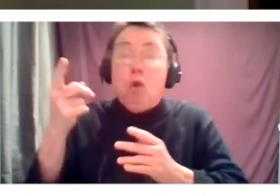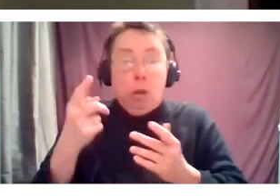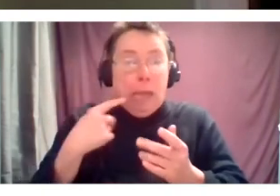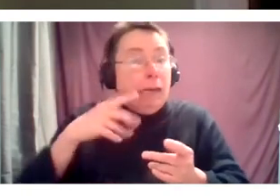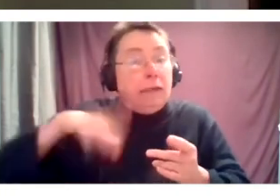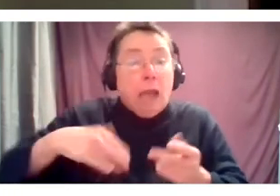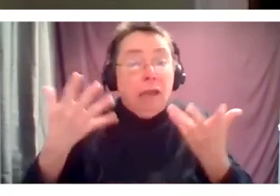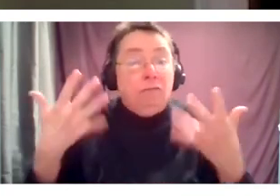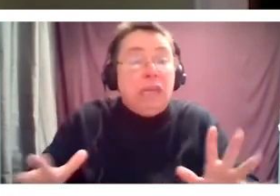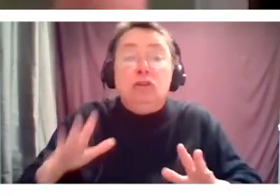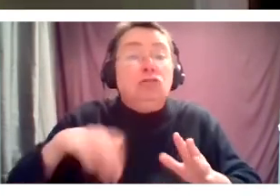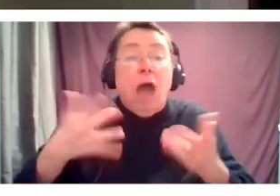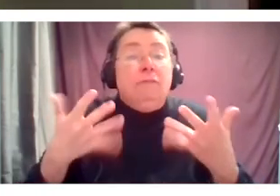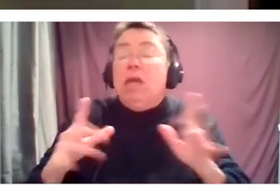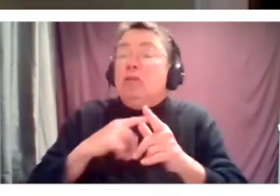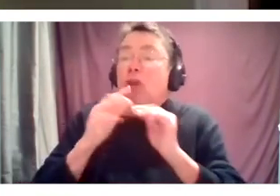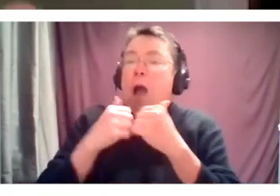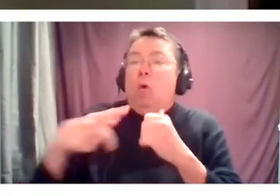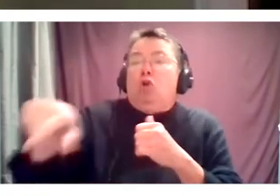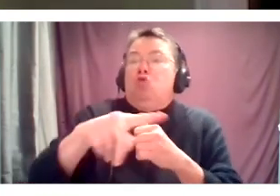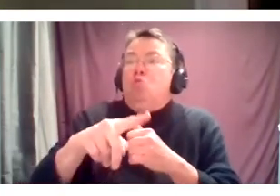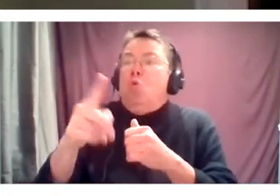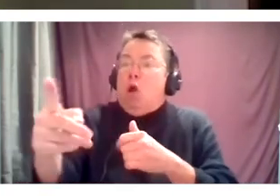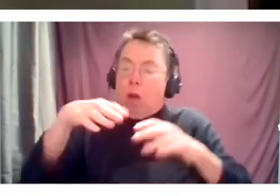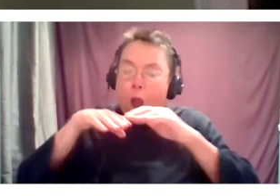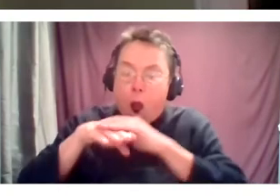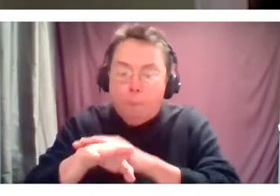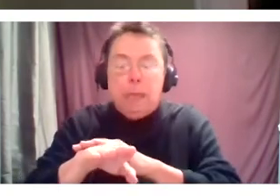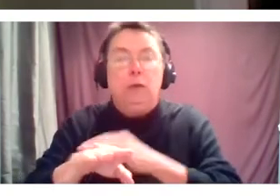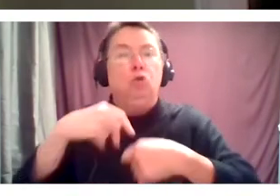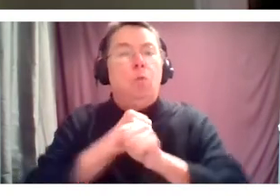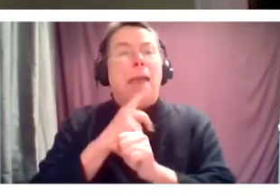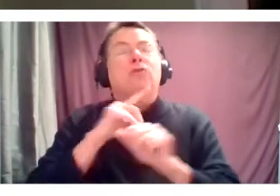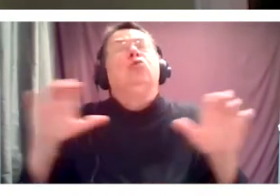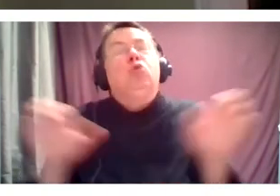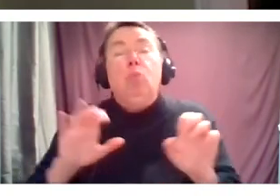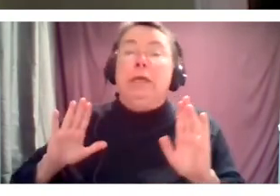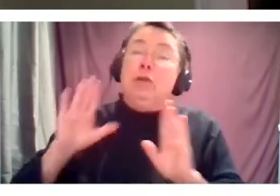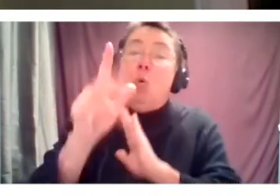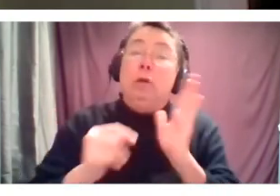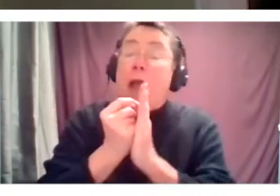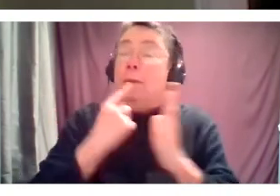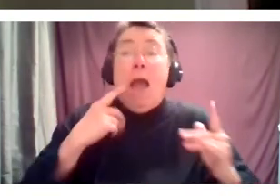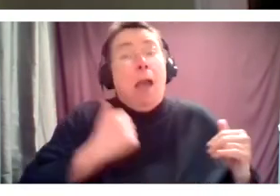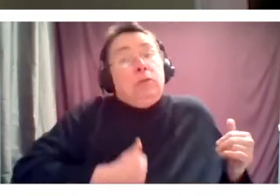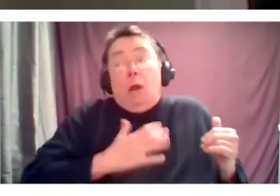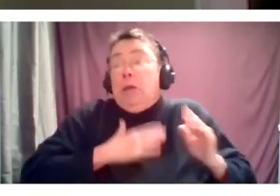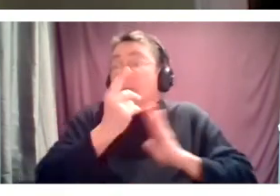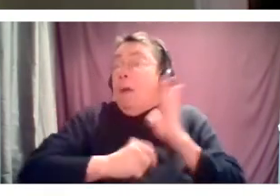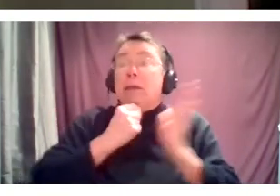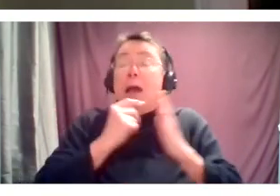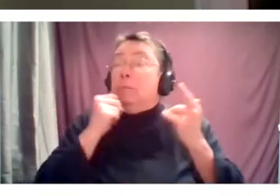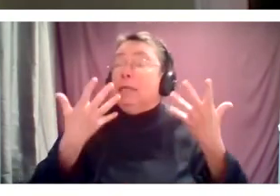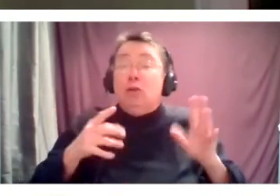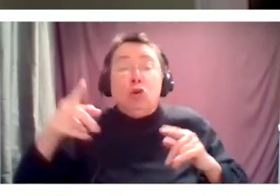And how are you stepping in to make sure that it's done in your time frame? I'm sorry that we didn't get it done for you, those of you who are students and who are coming